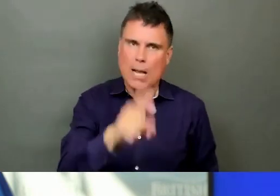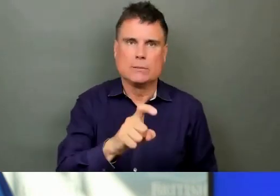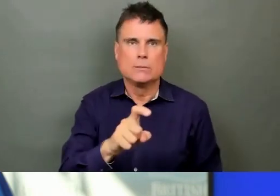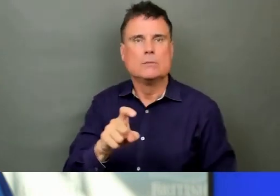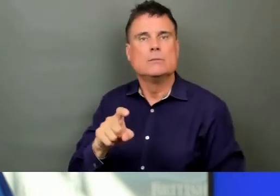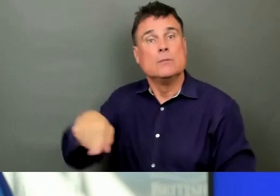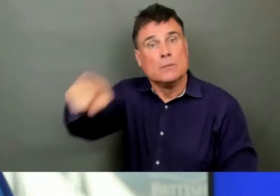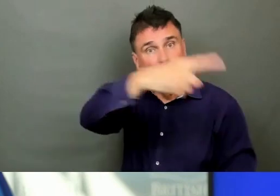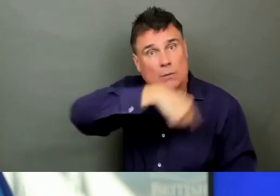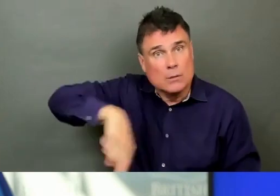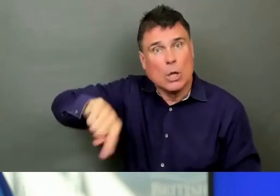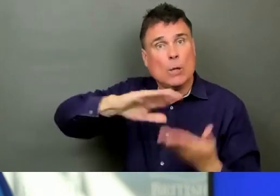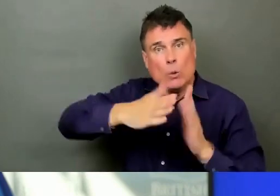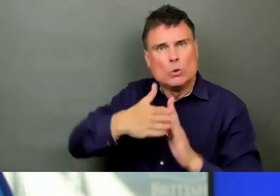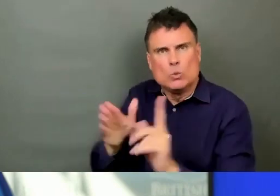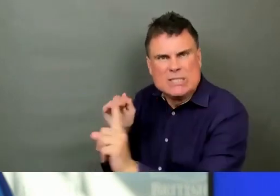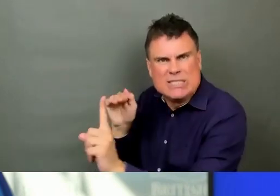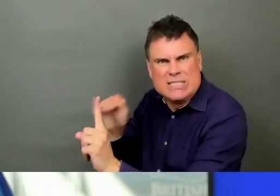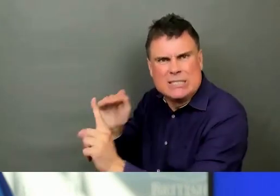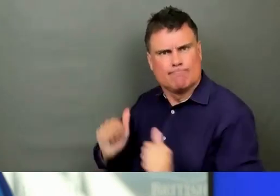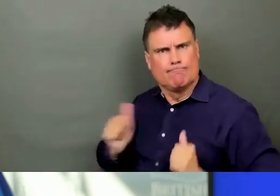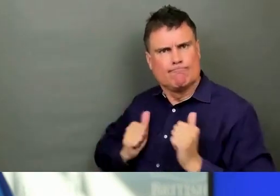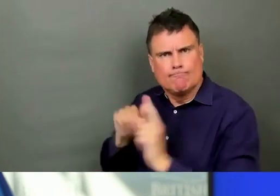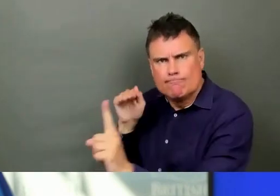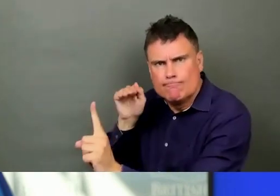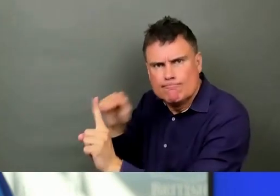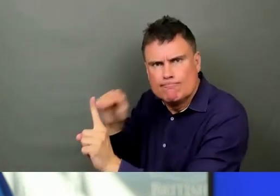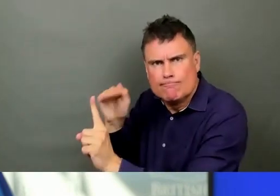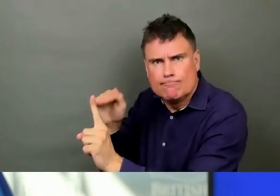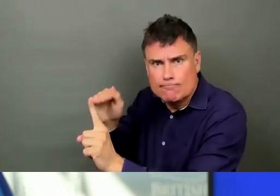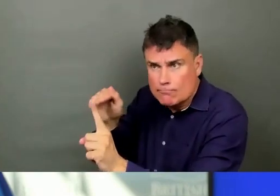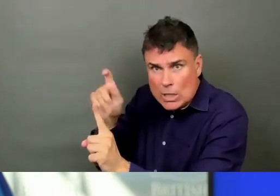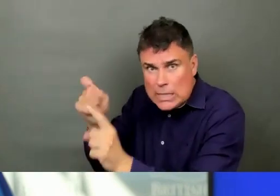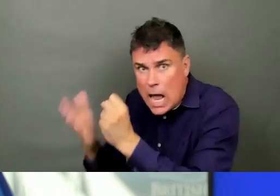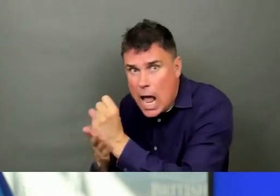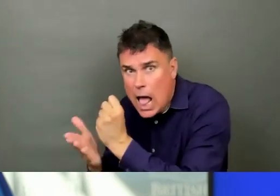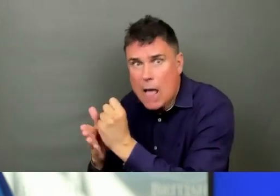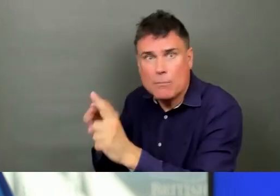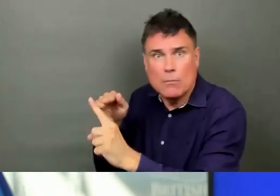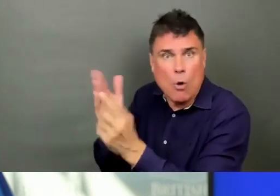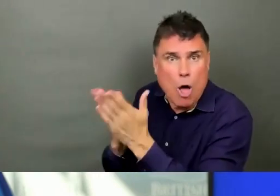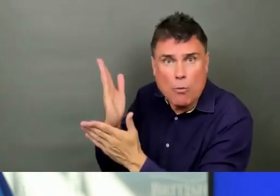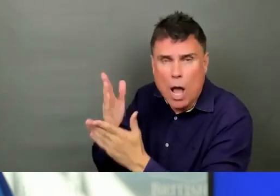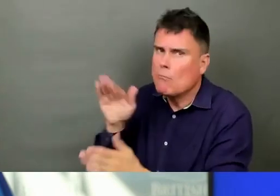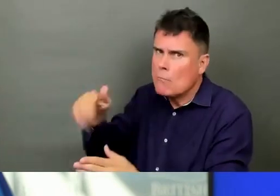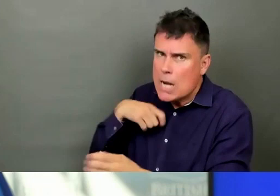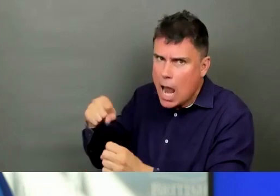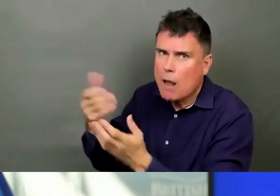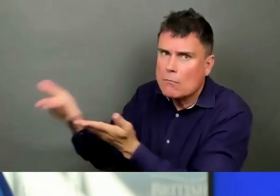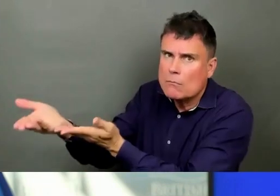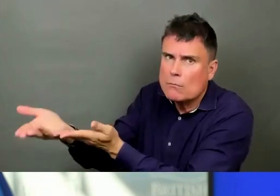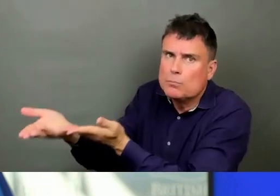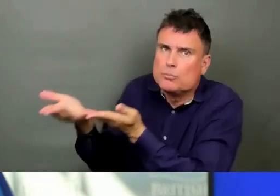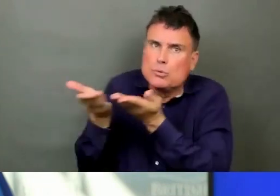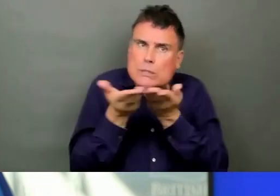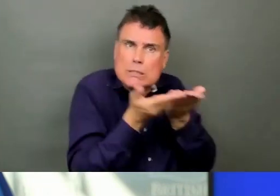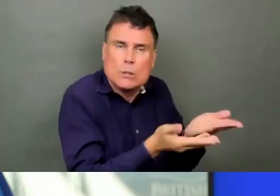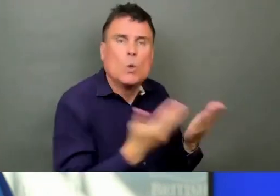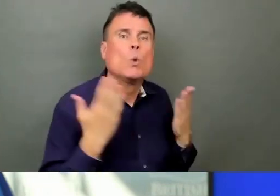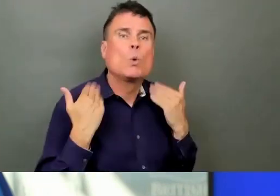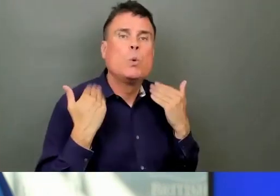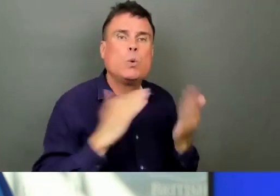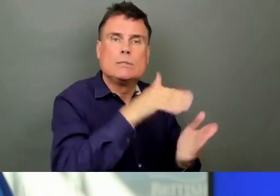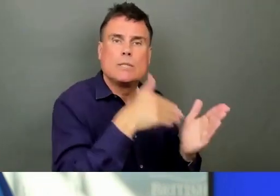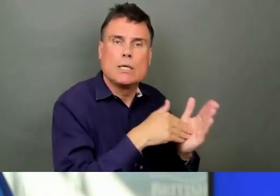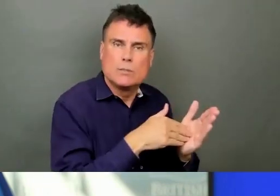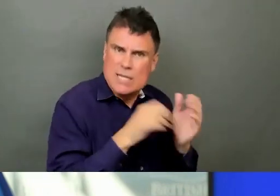You're quite right. That for many people who might have mobility issues, getting to a cooling centre can be a challenge. And that's why we provide the advice